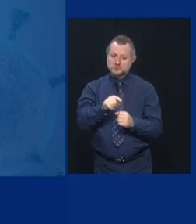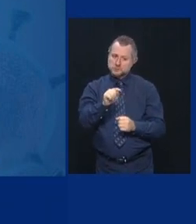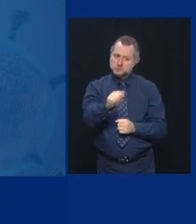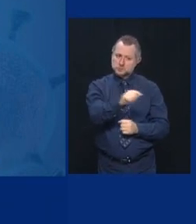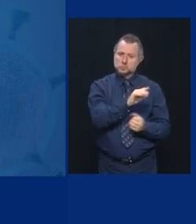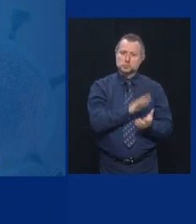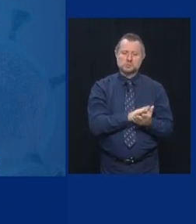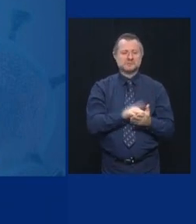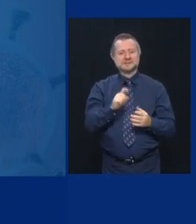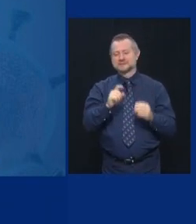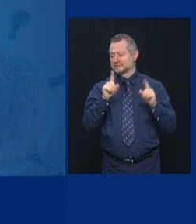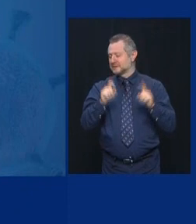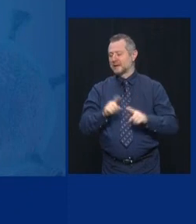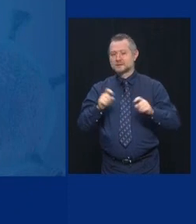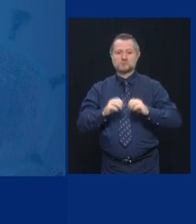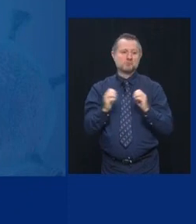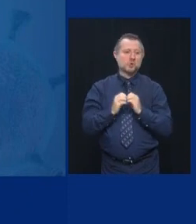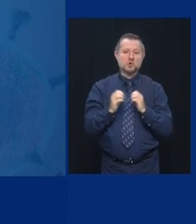That troubles me.